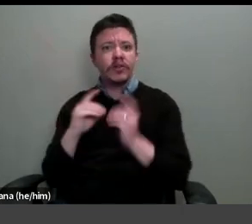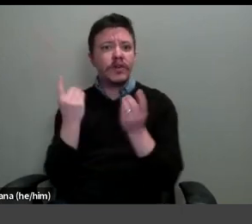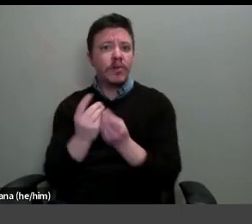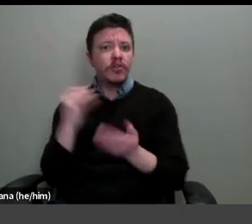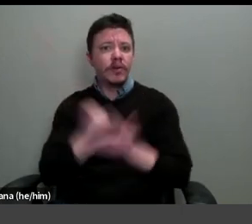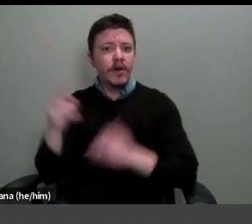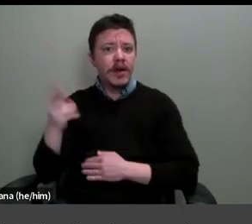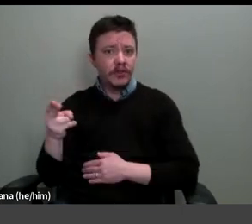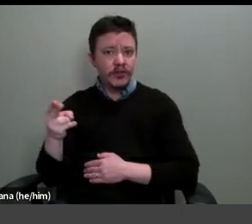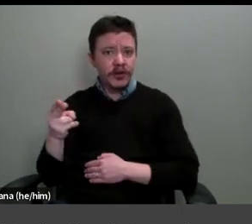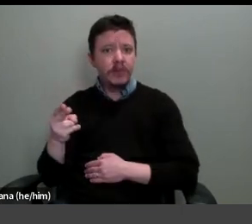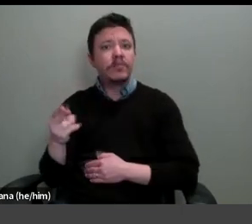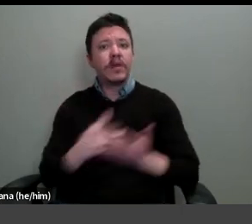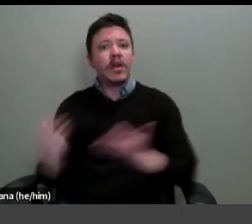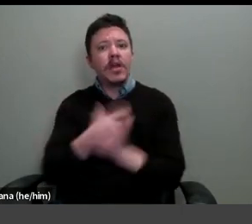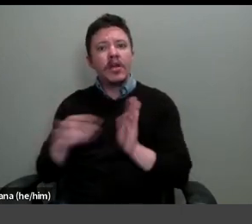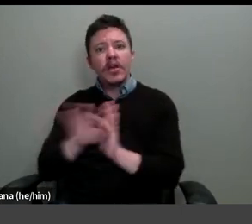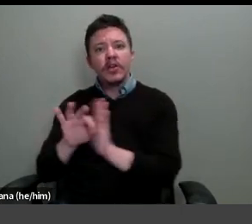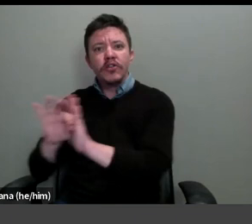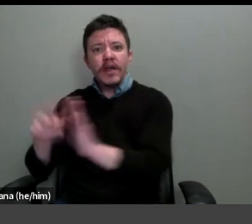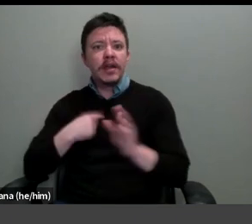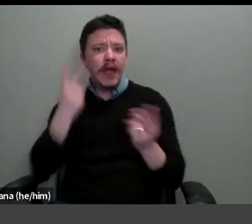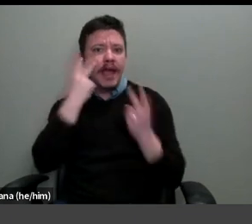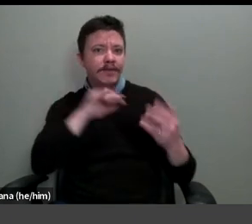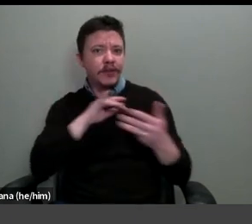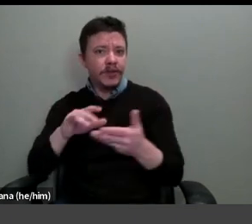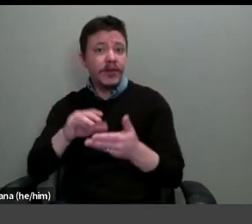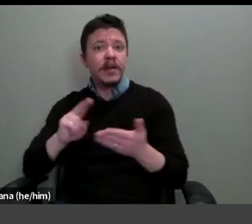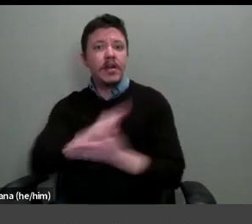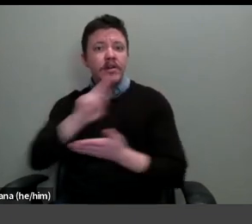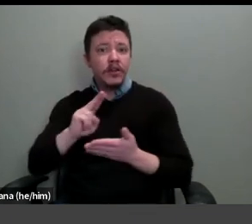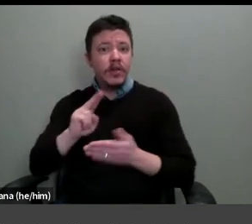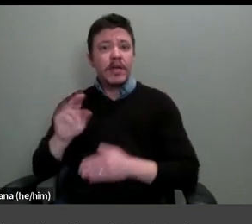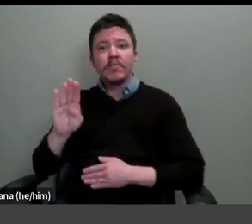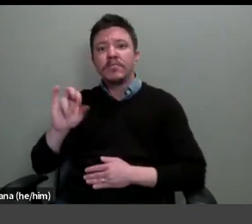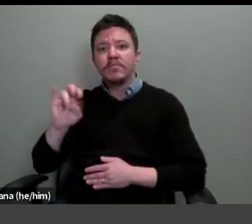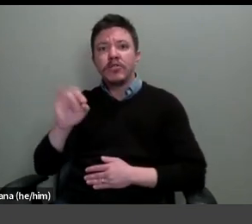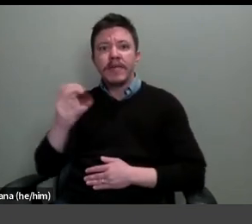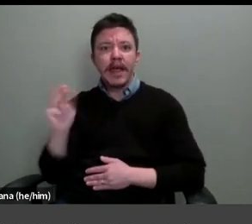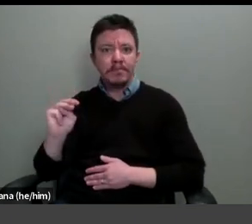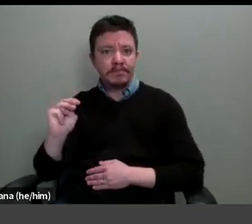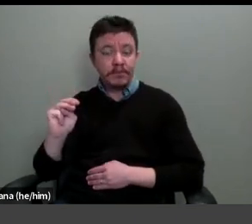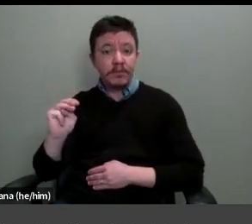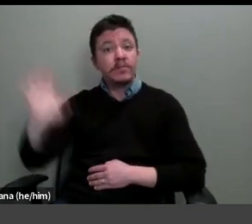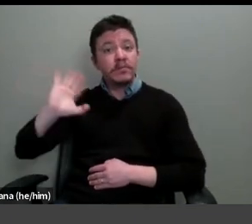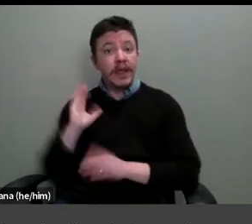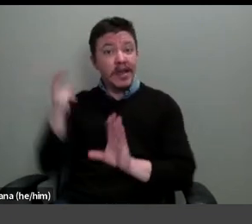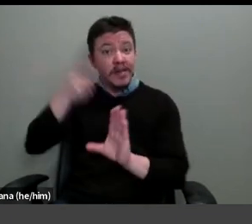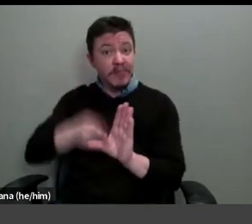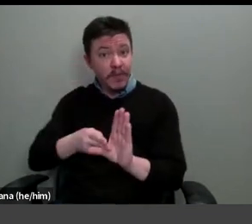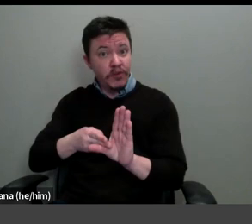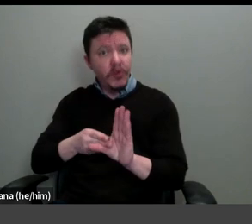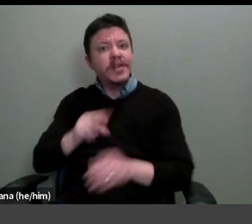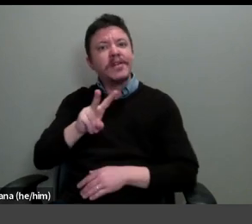History, Curating, and Visual Studies at the University of Birmingham. Before joining Birmingham in